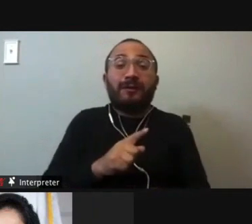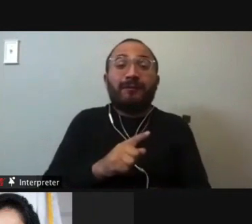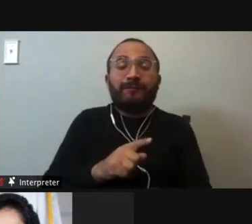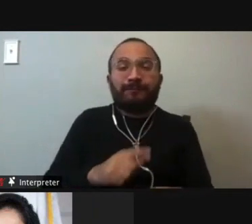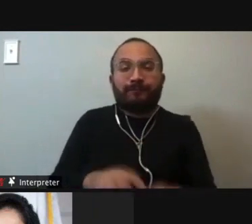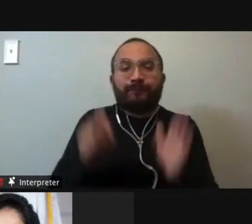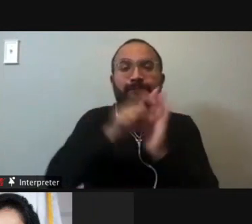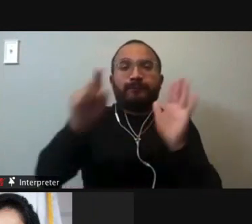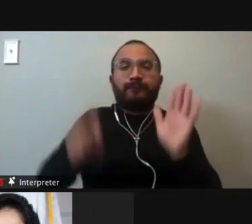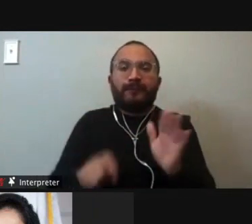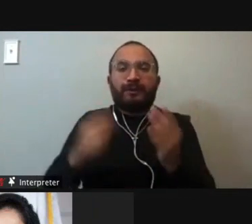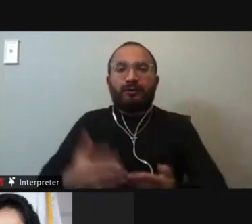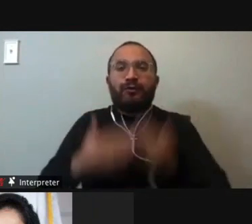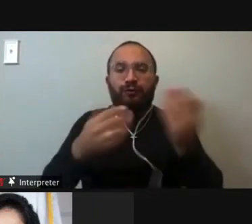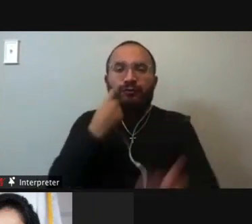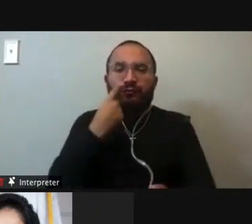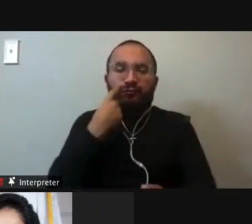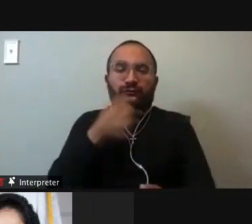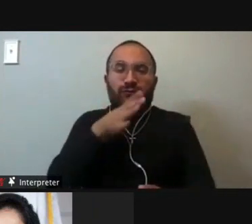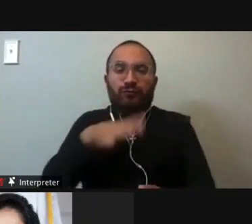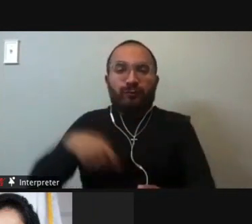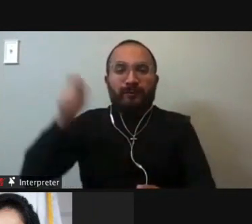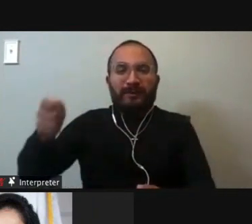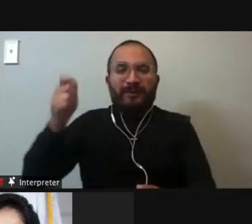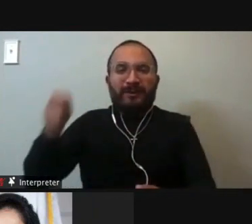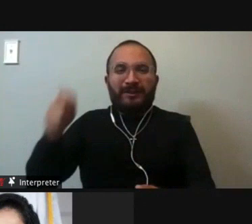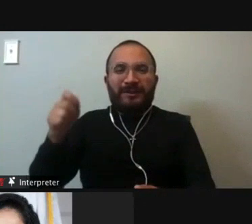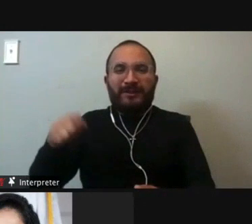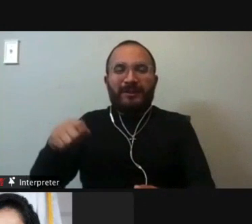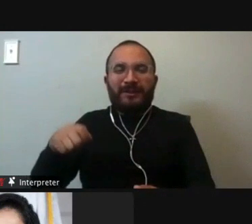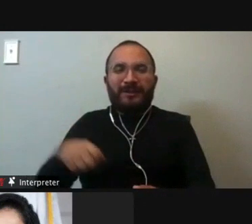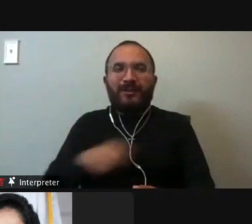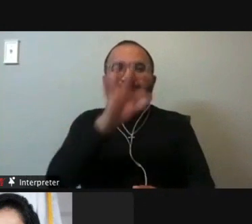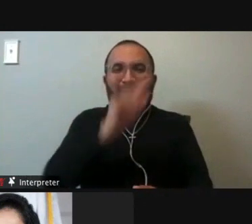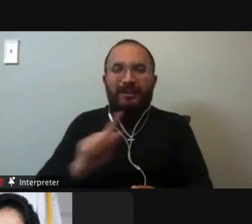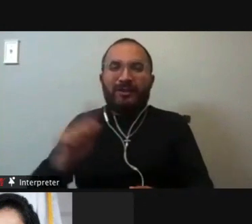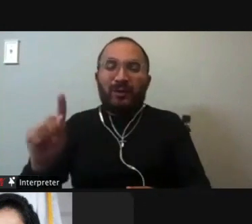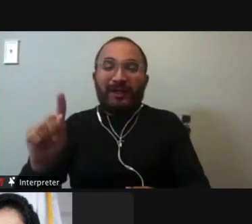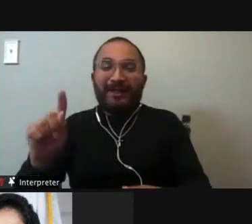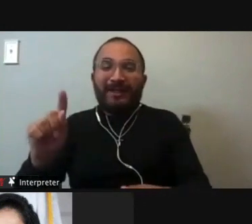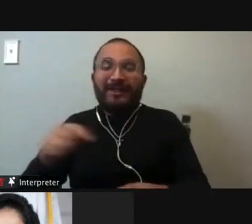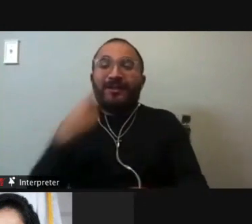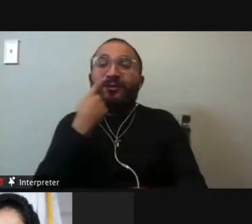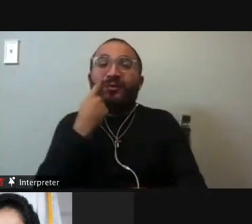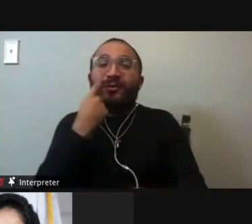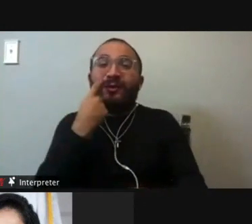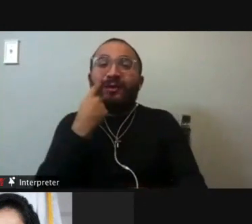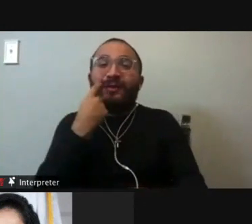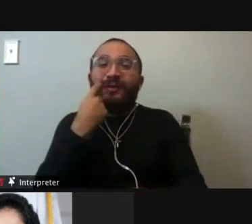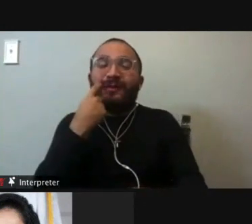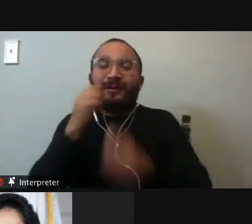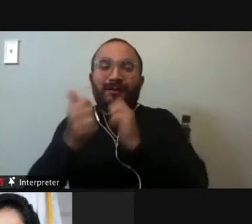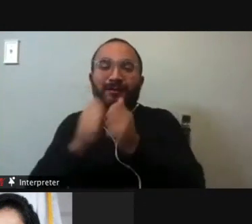chief justice to its highest court. We're one of nine States who has never elected a chief justice, um, as a woman, a woman chief